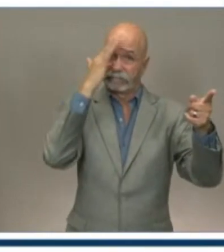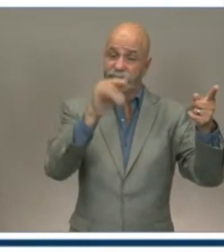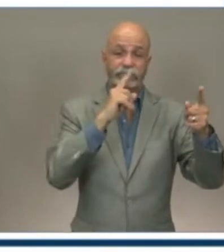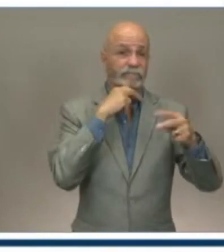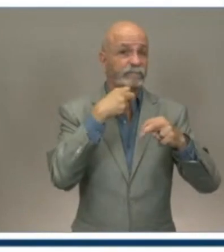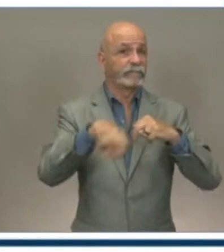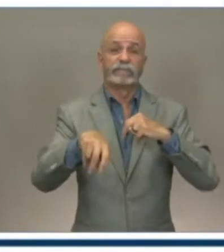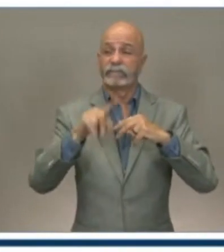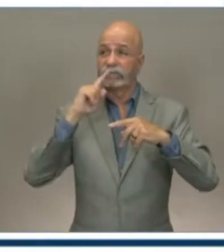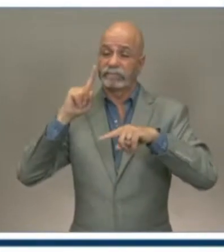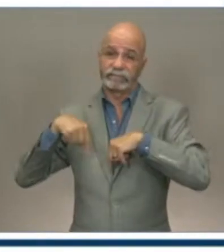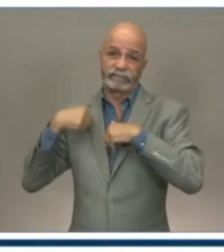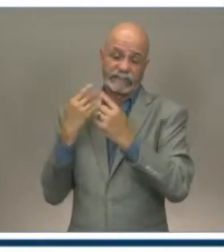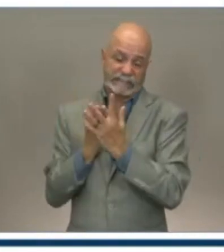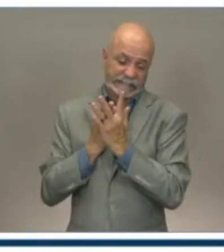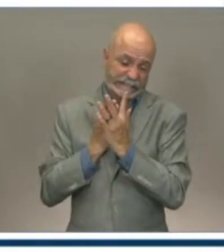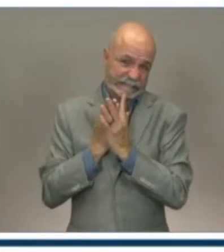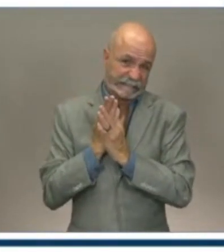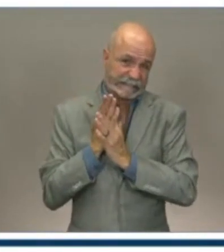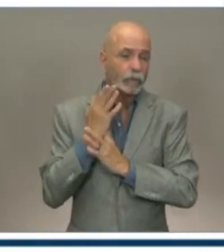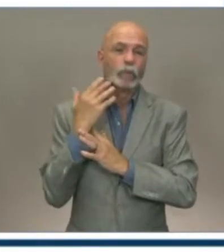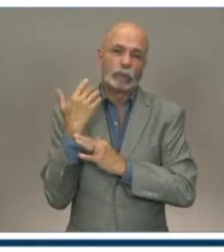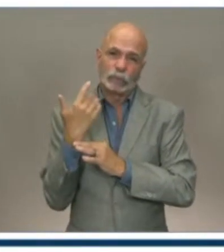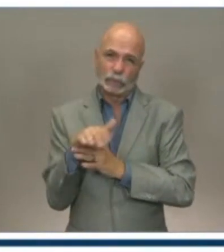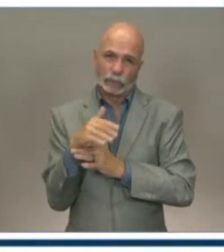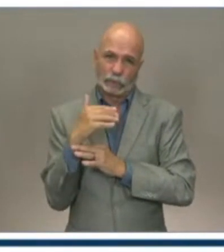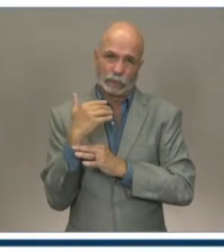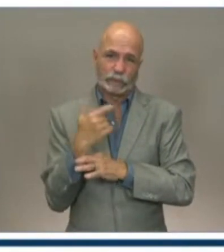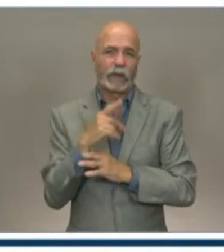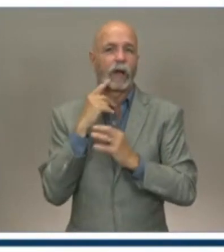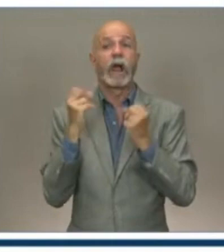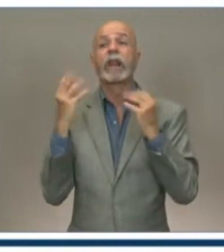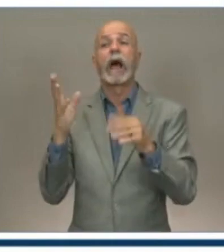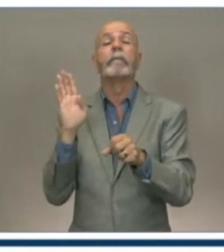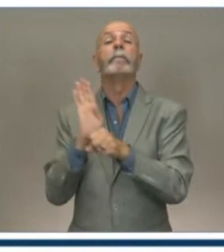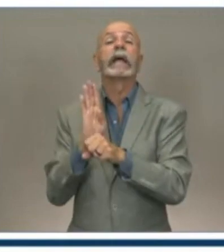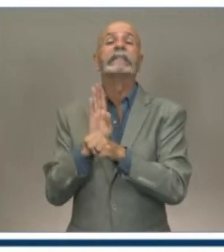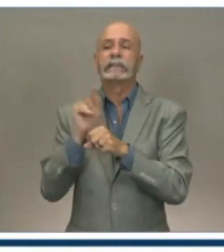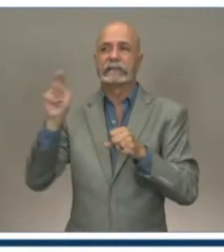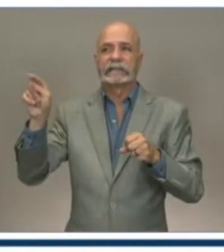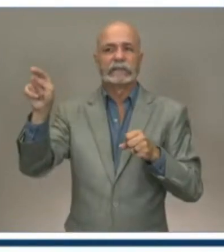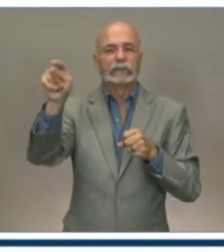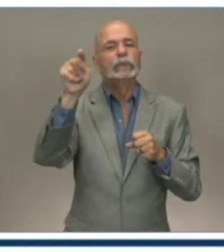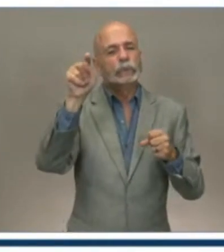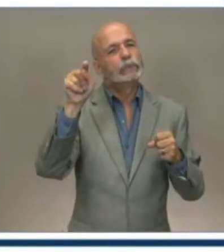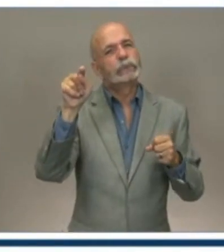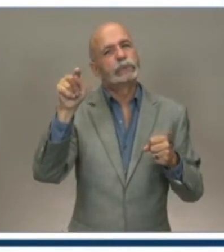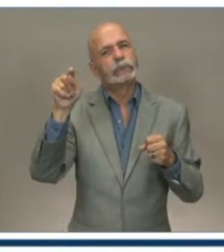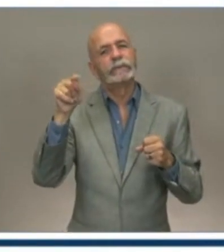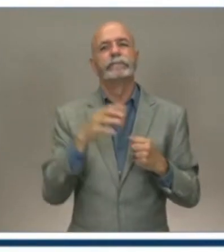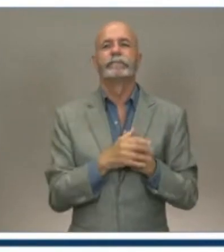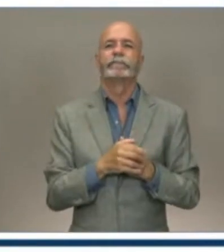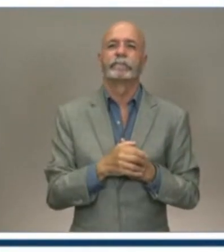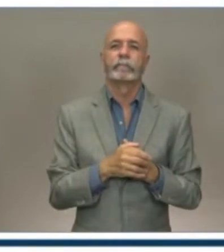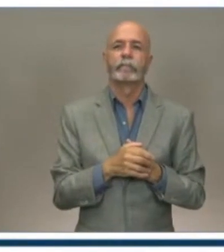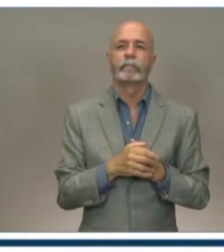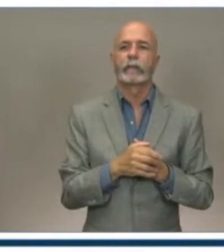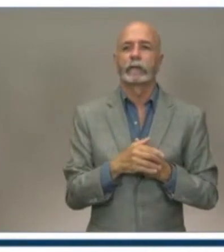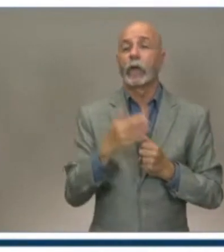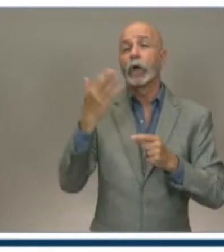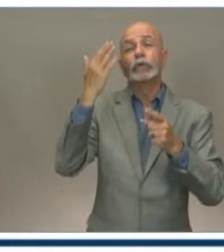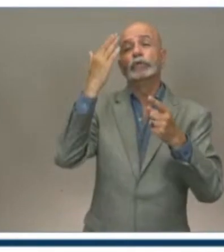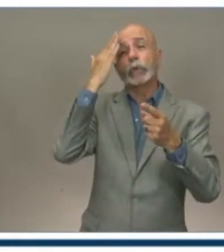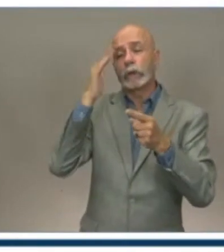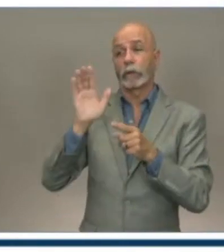It's been a tough time for Nova Scotians. But, look, all these, my message is, you know, you're doing what's right for the safety of Nova